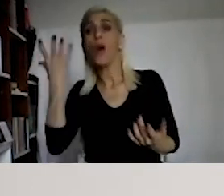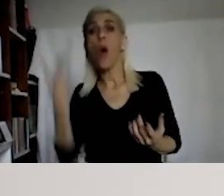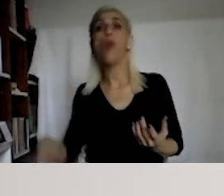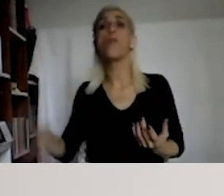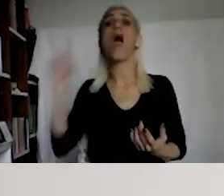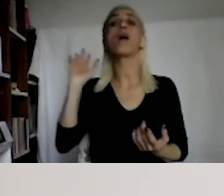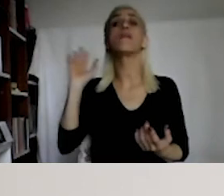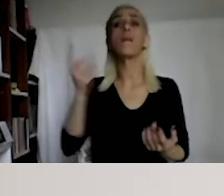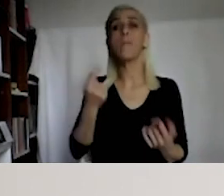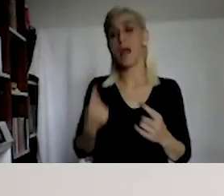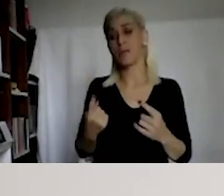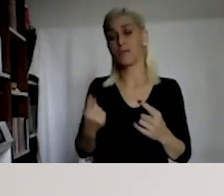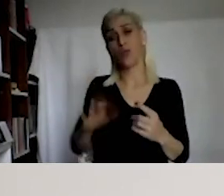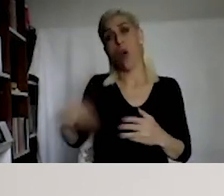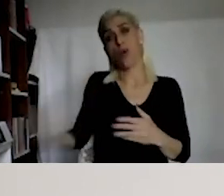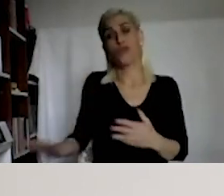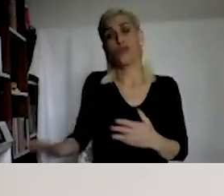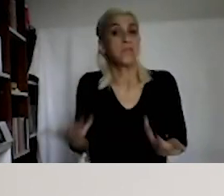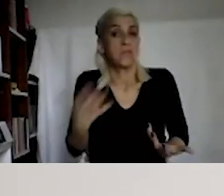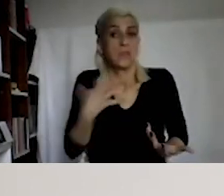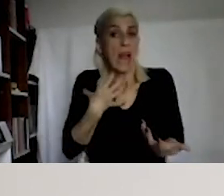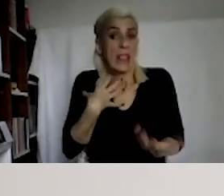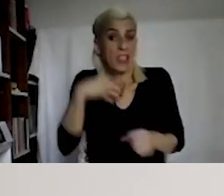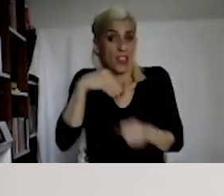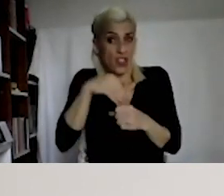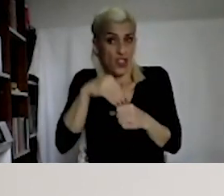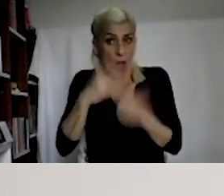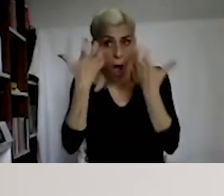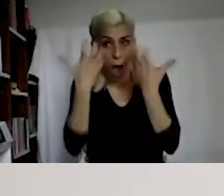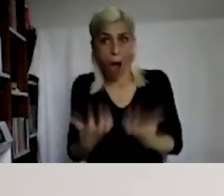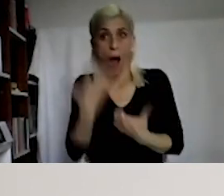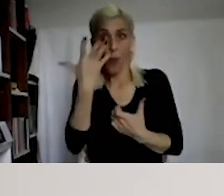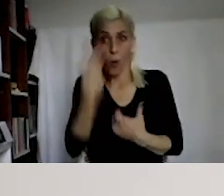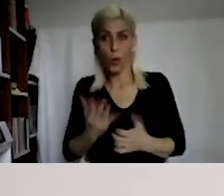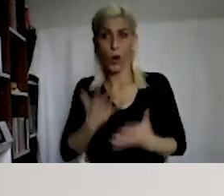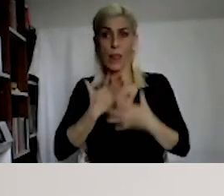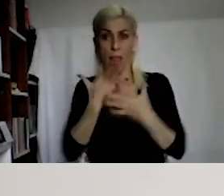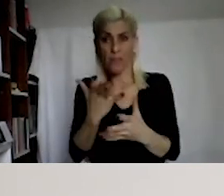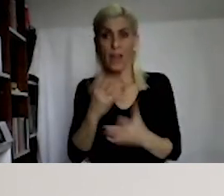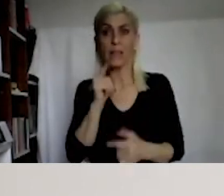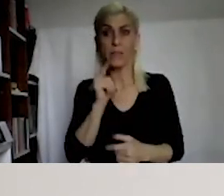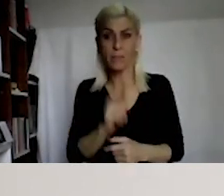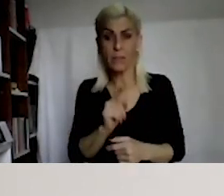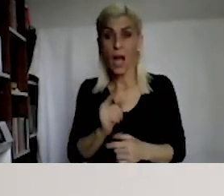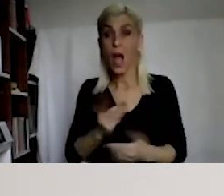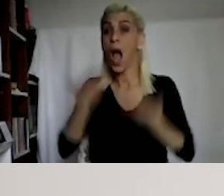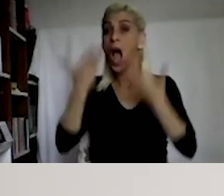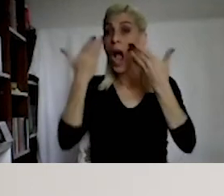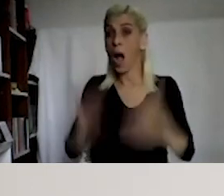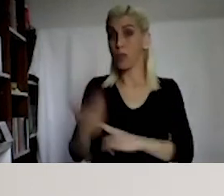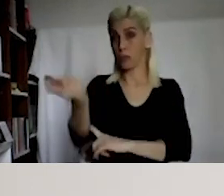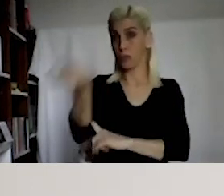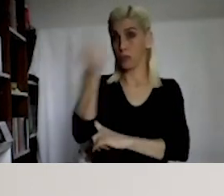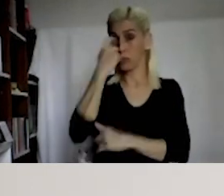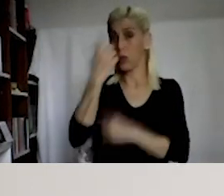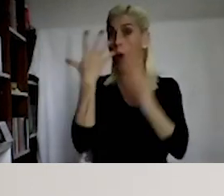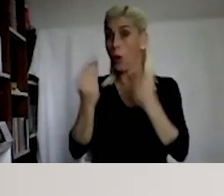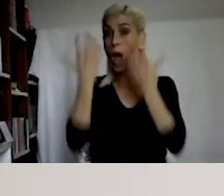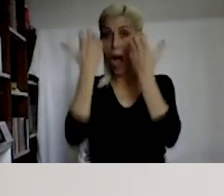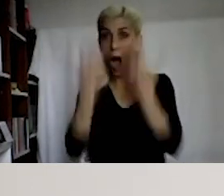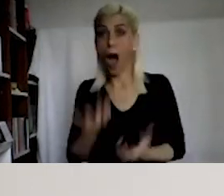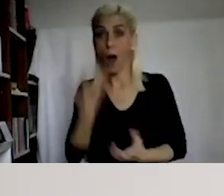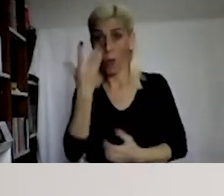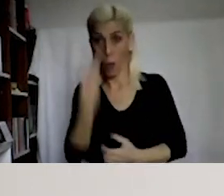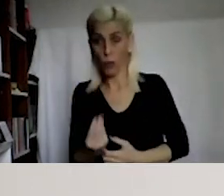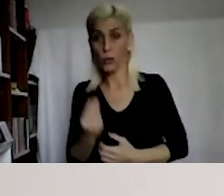Or they introduce a weight in order to decide whether something can be considered as hate speech or